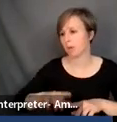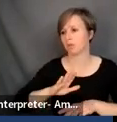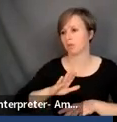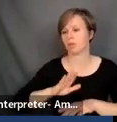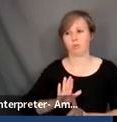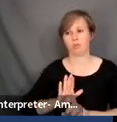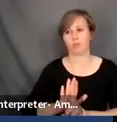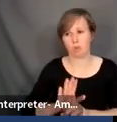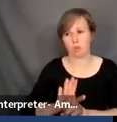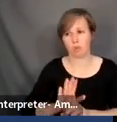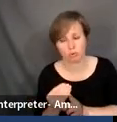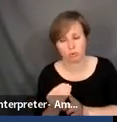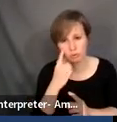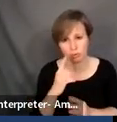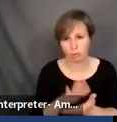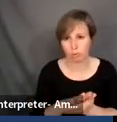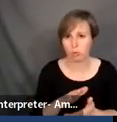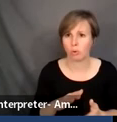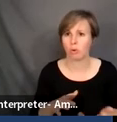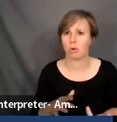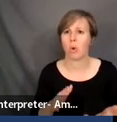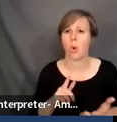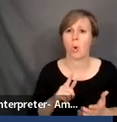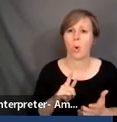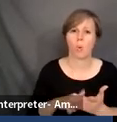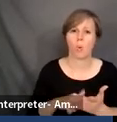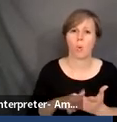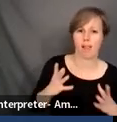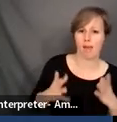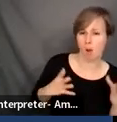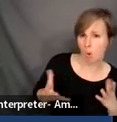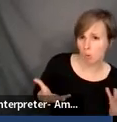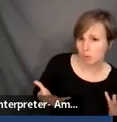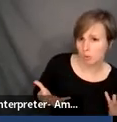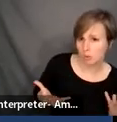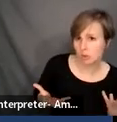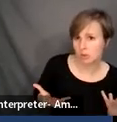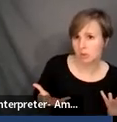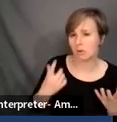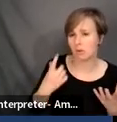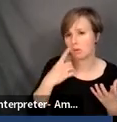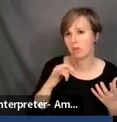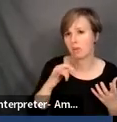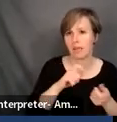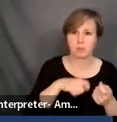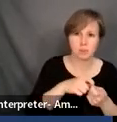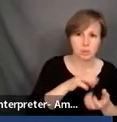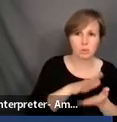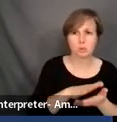depends on, um, what cloud, uh, particular schools and particular